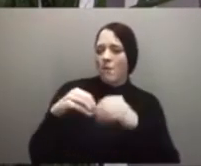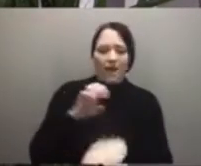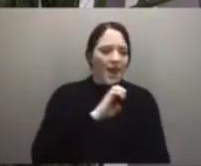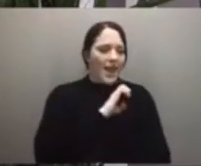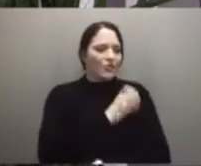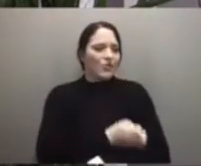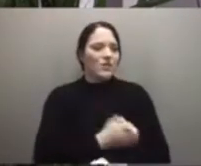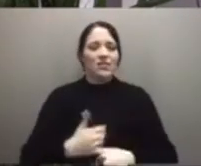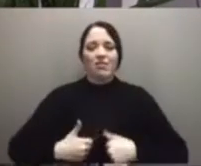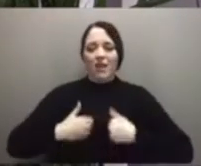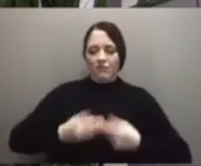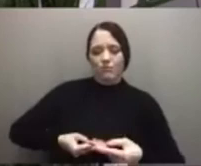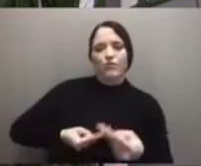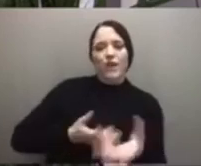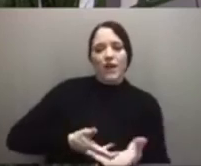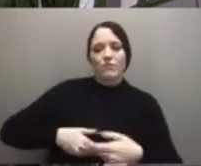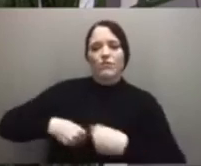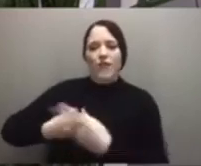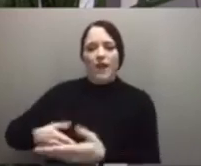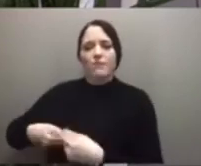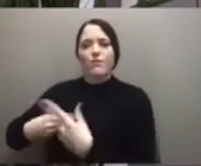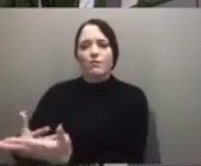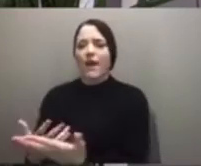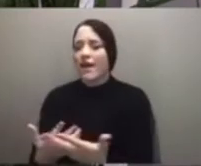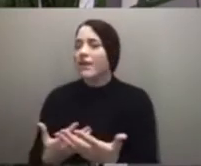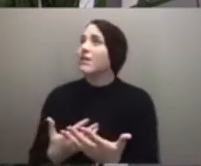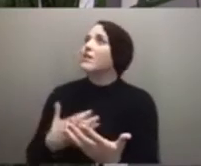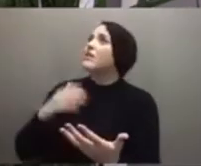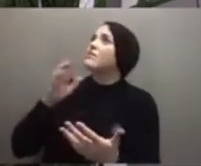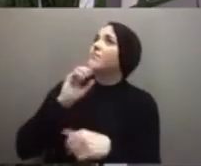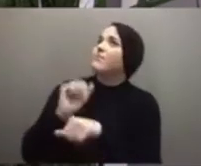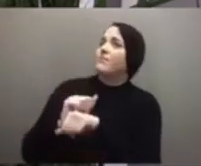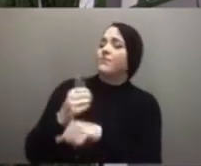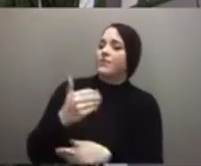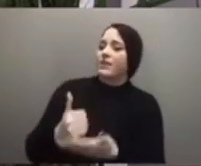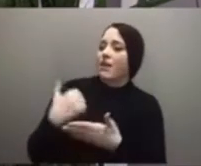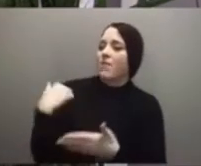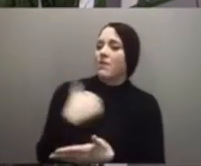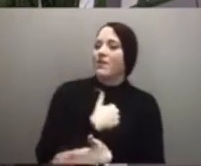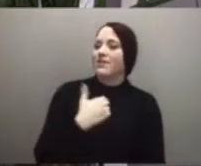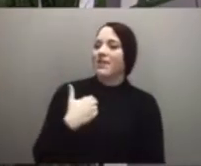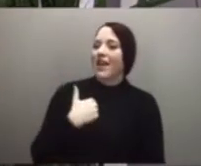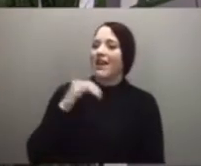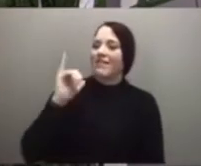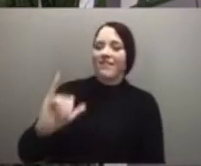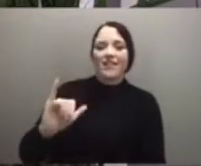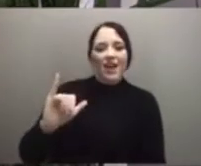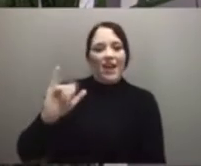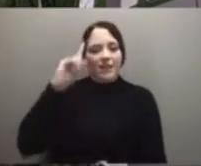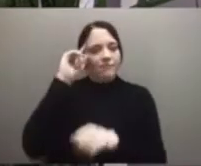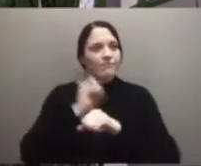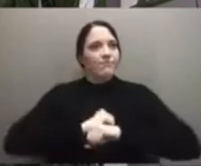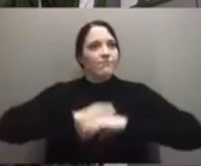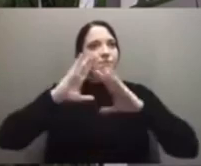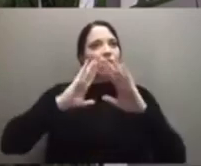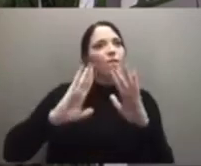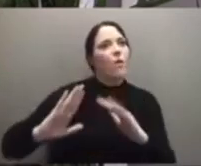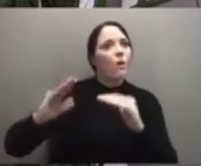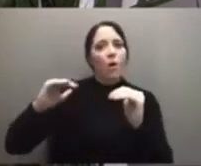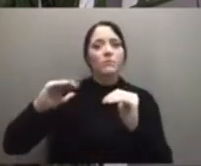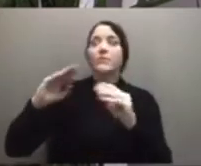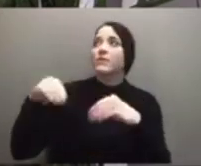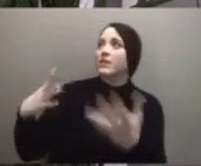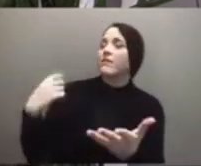O God. Draw us into your story of hope, O God. Give us wisdom and the courage